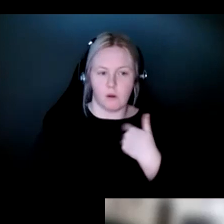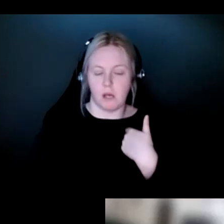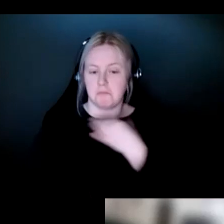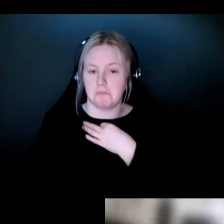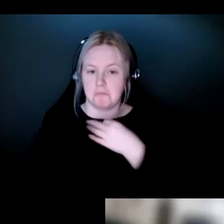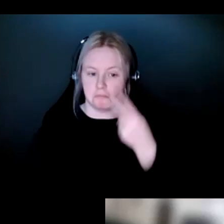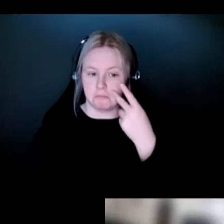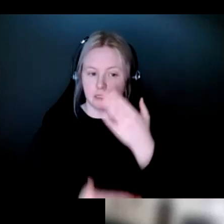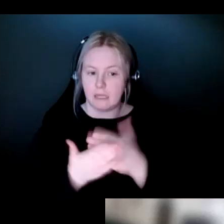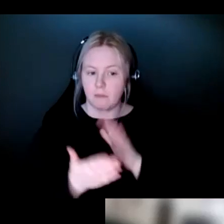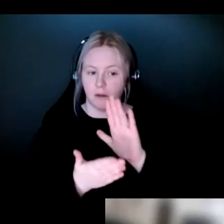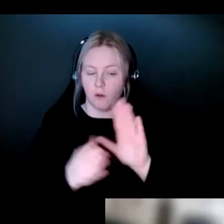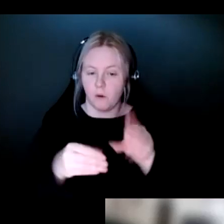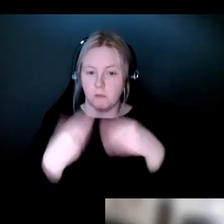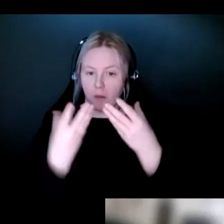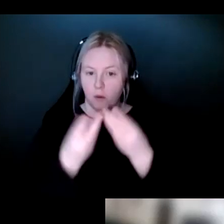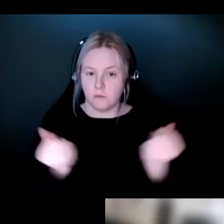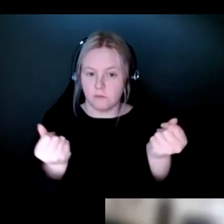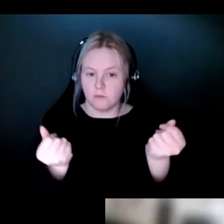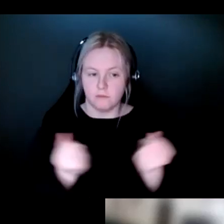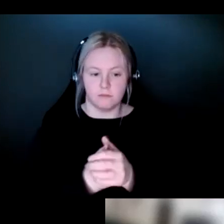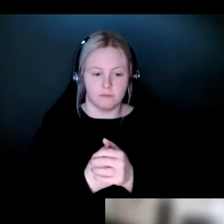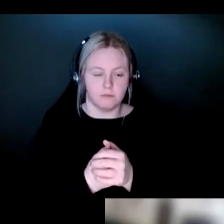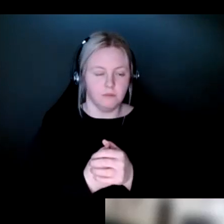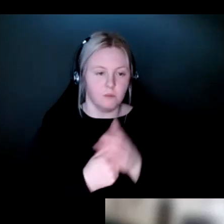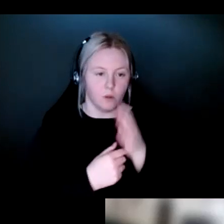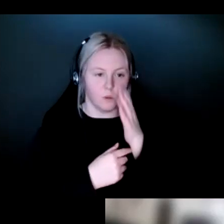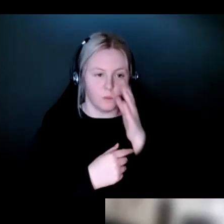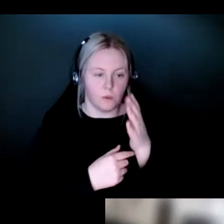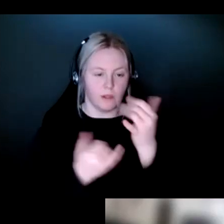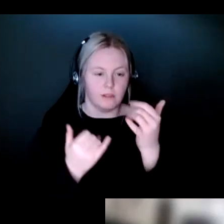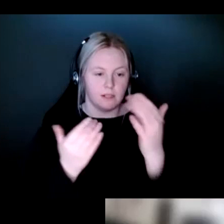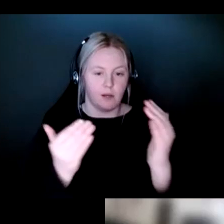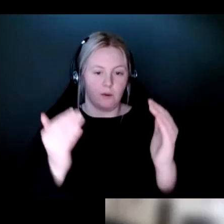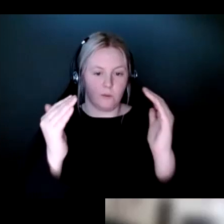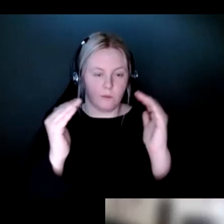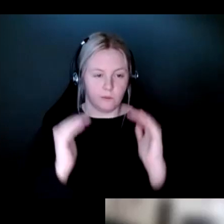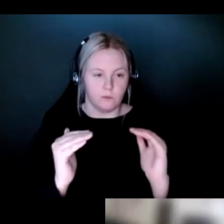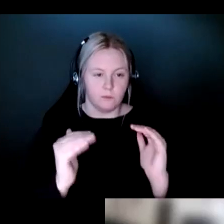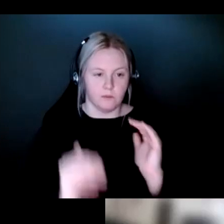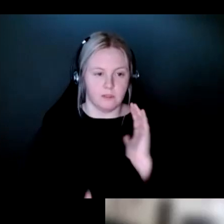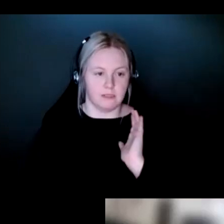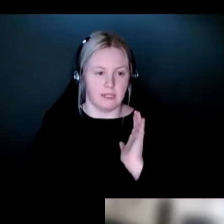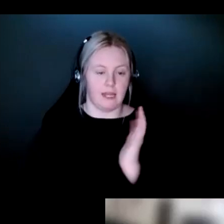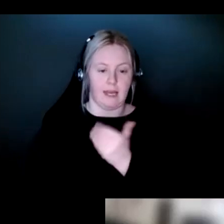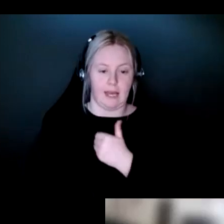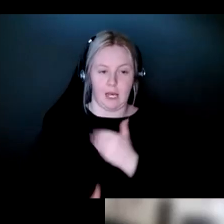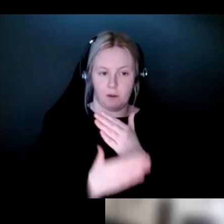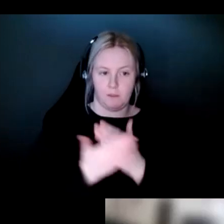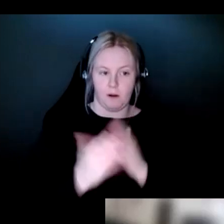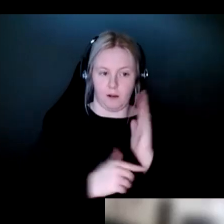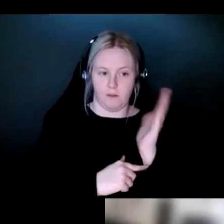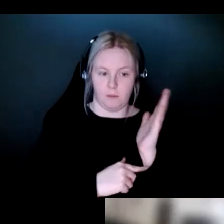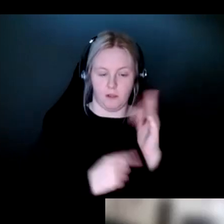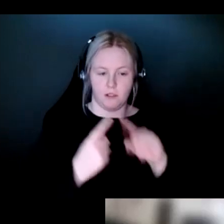solutions there as well. So we're going to move into our section of this presentation today